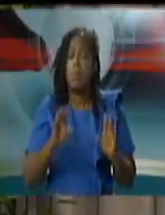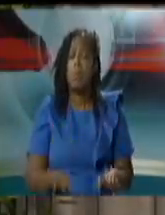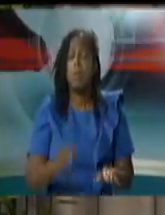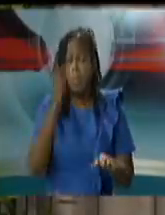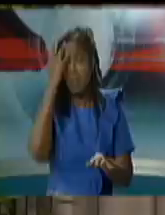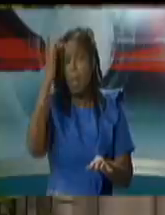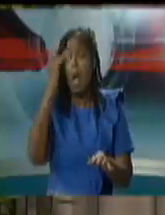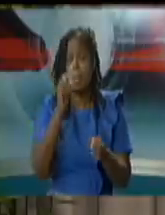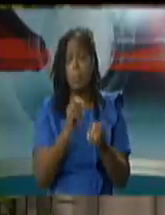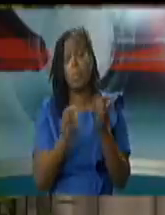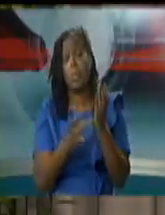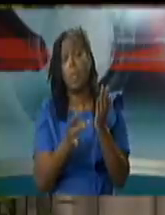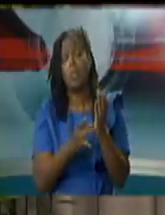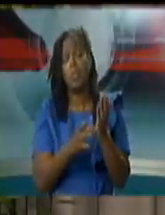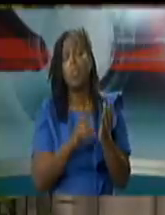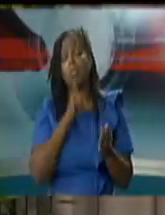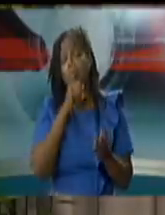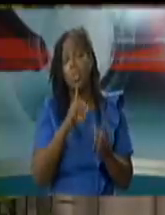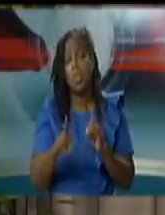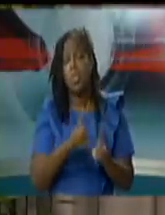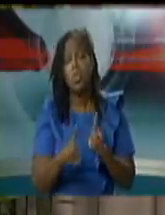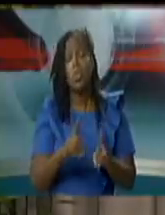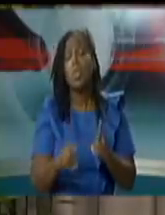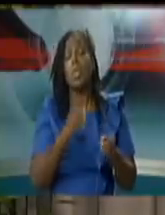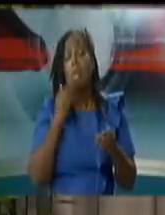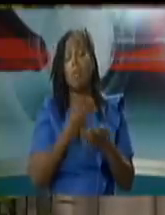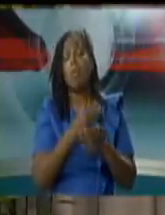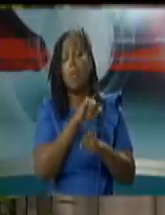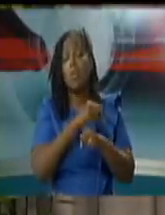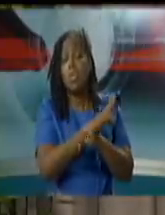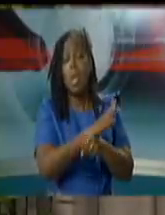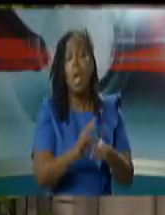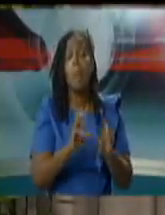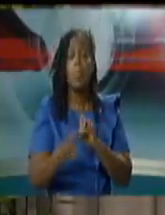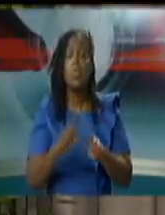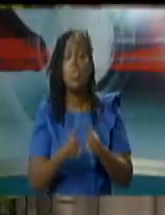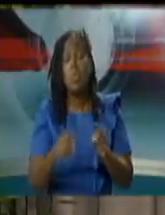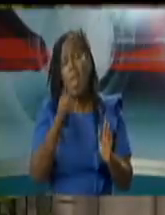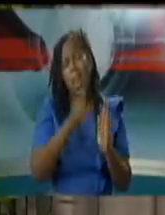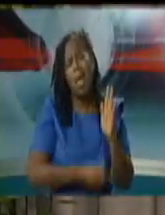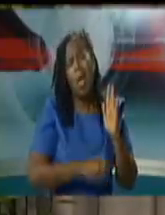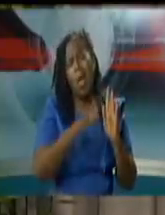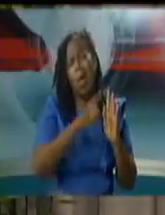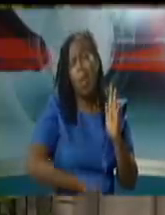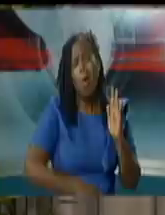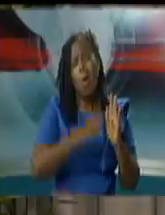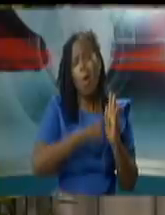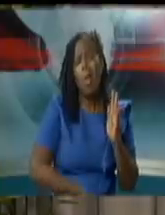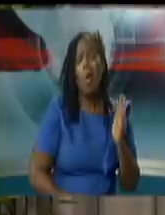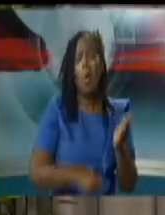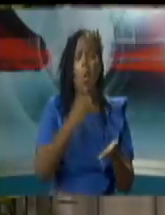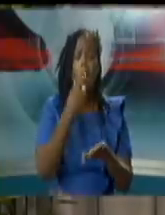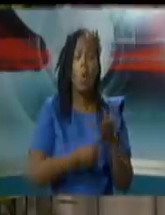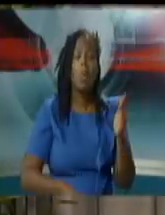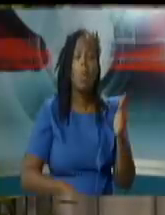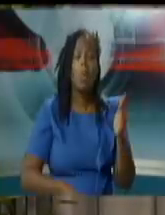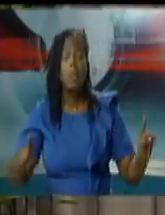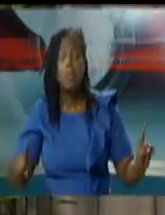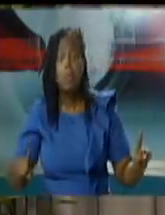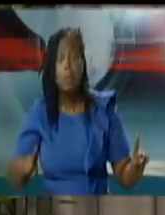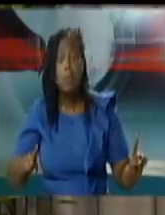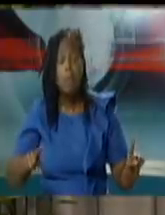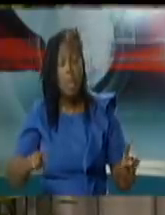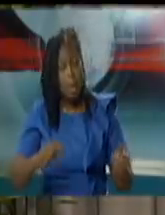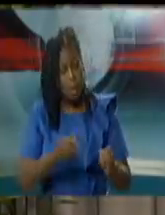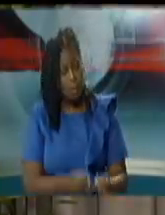so we're really doing this at phenomenal prices phenomenally low prices but with high quality and careful